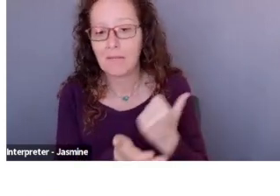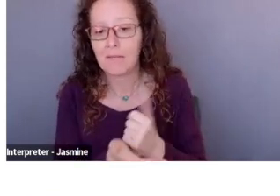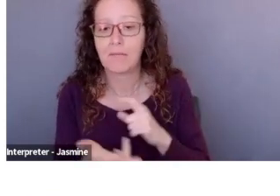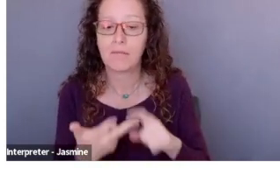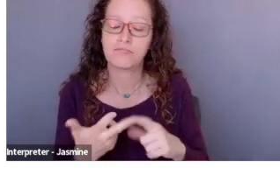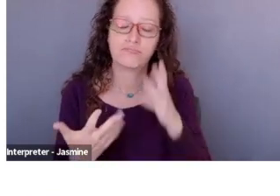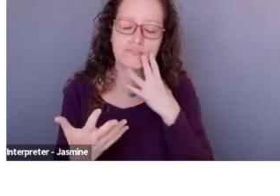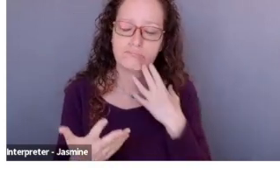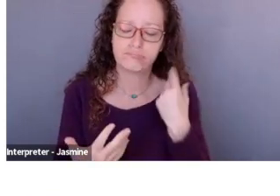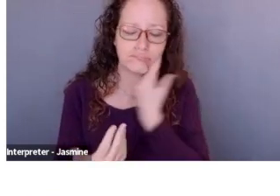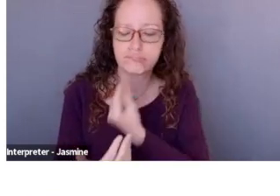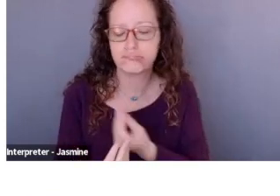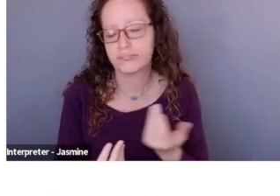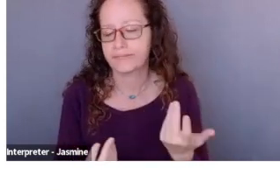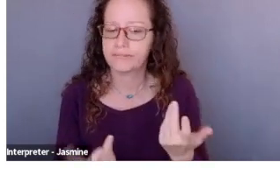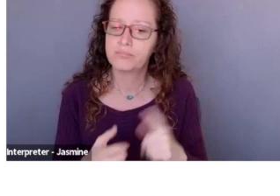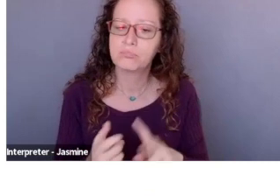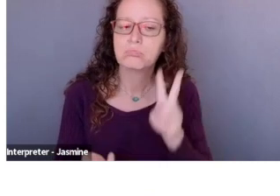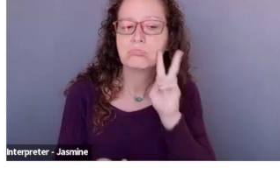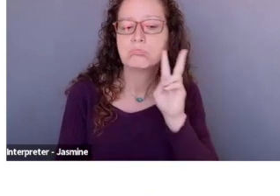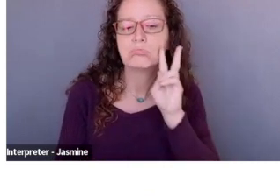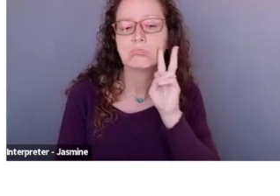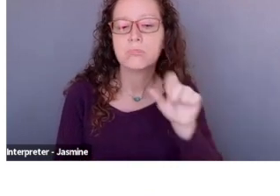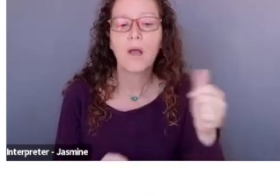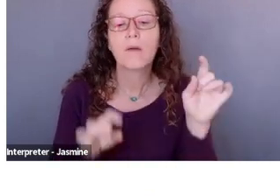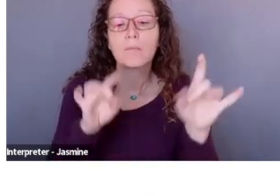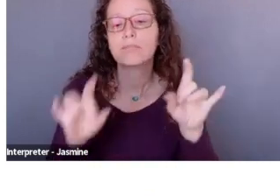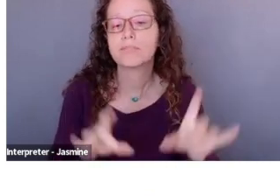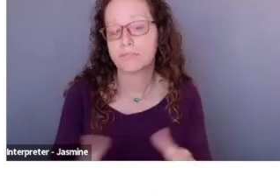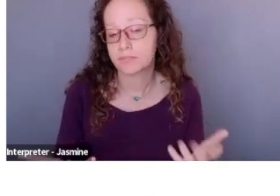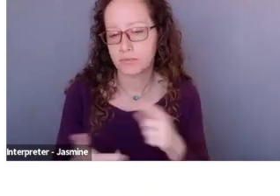pretty experienced and you just want to see what other tidbits are out there.